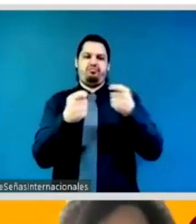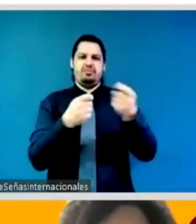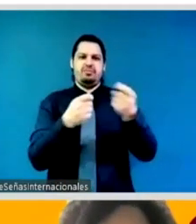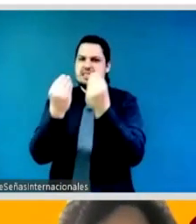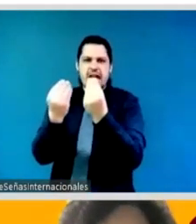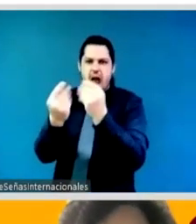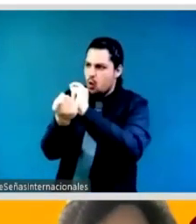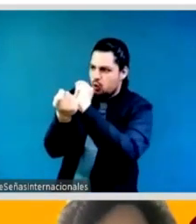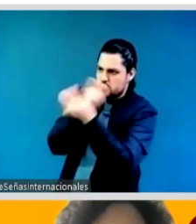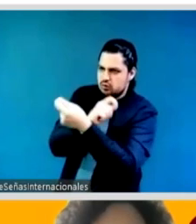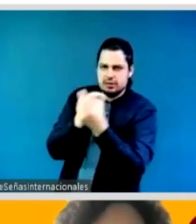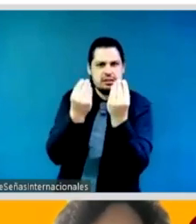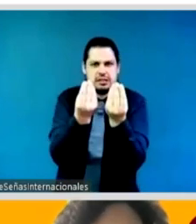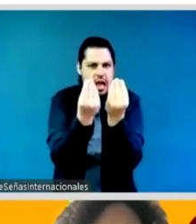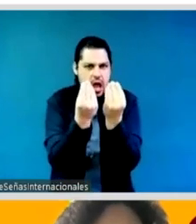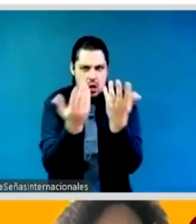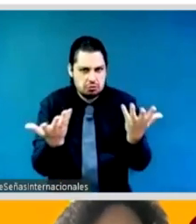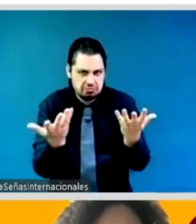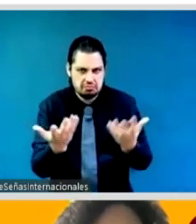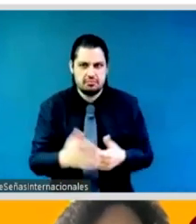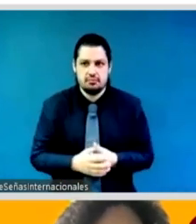for everything that you've brought